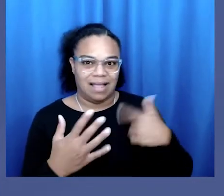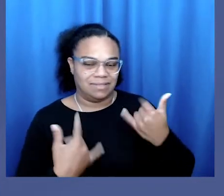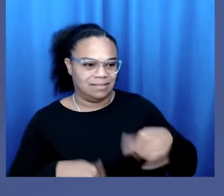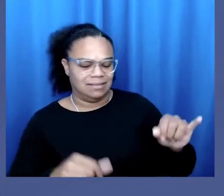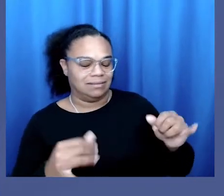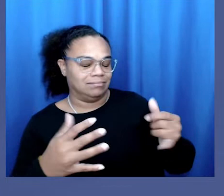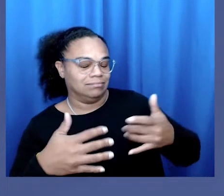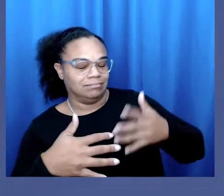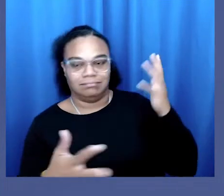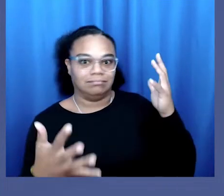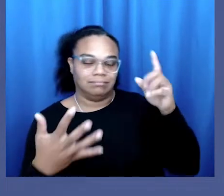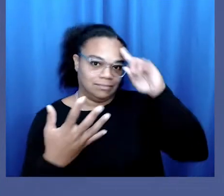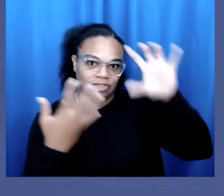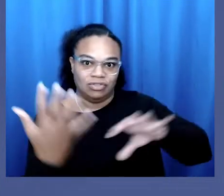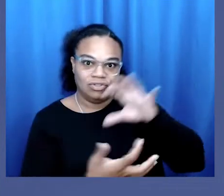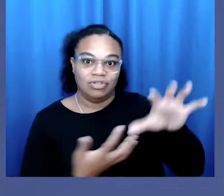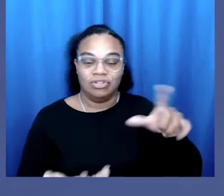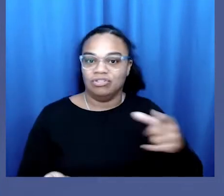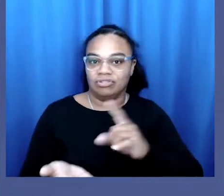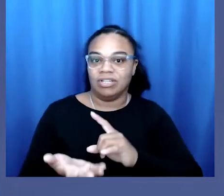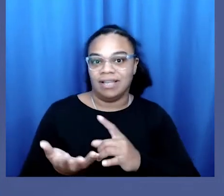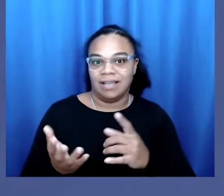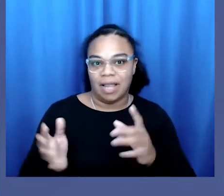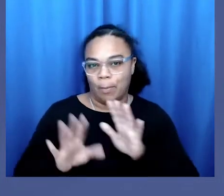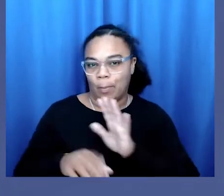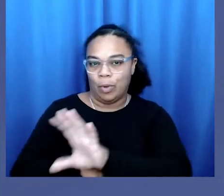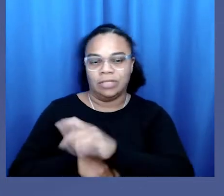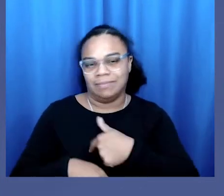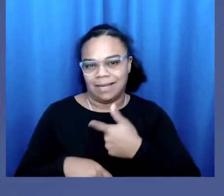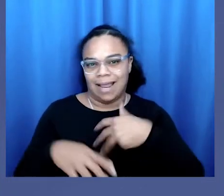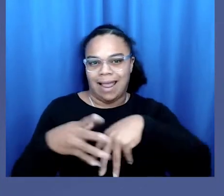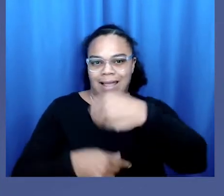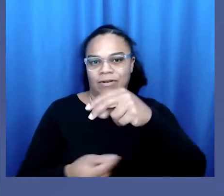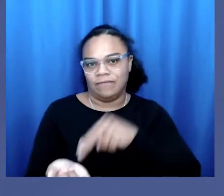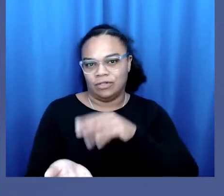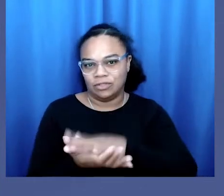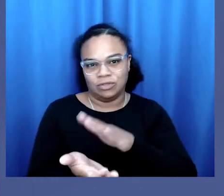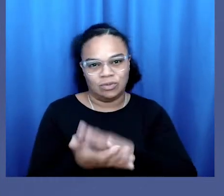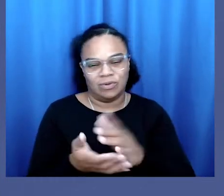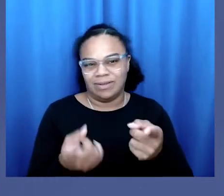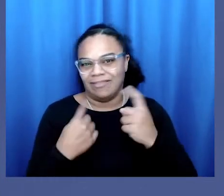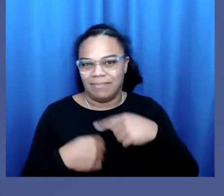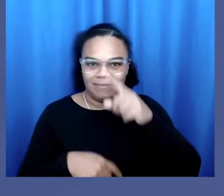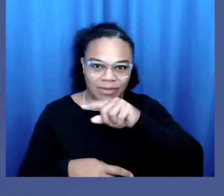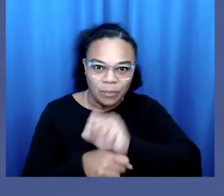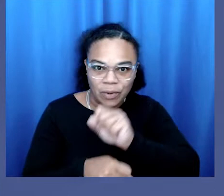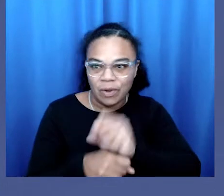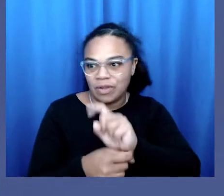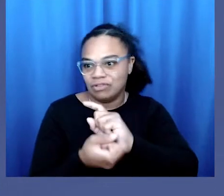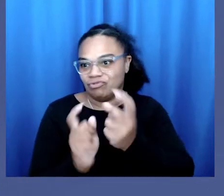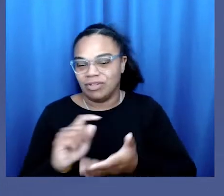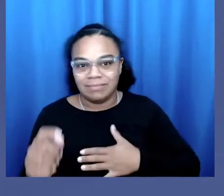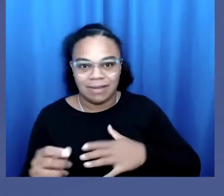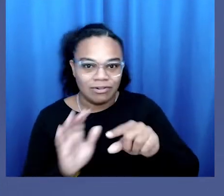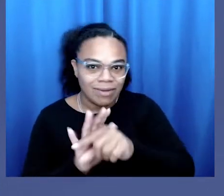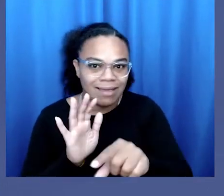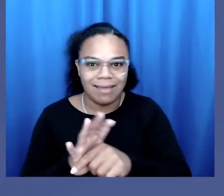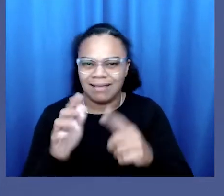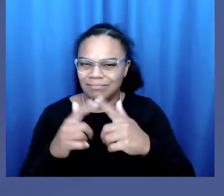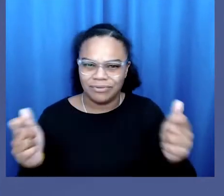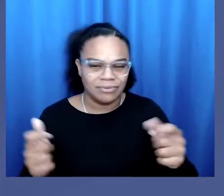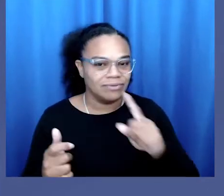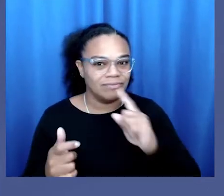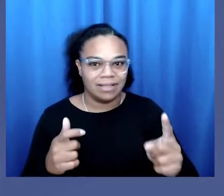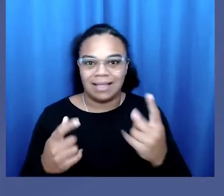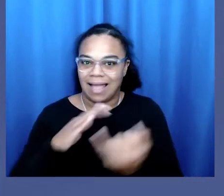Melissa drove me out of nursing school by giving me fake assignments, trying to have me expelled, changing my grades, and completely ostracizing me